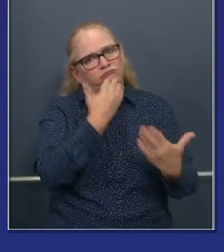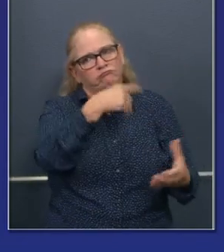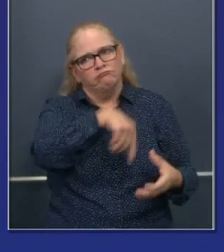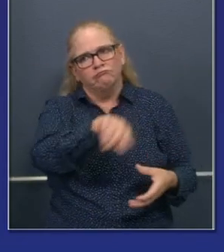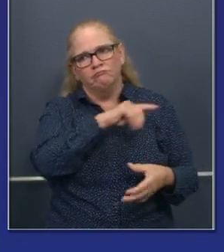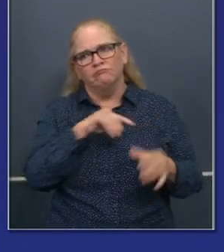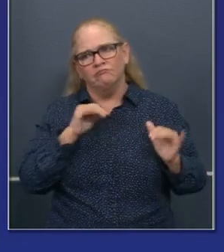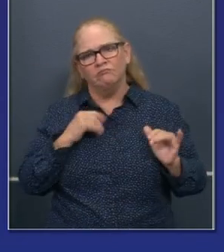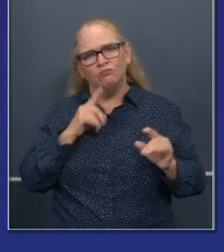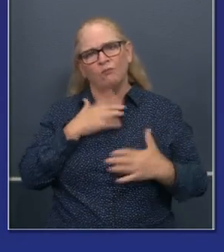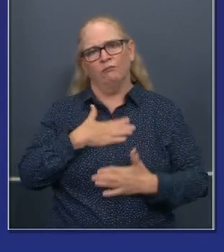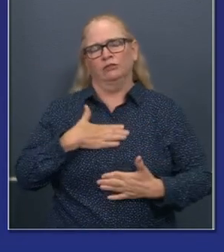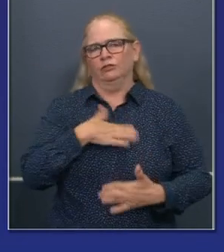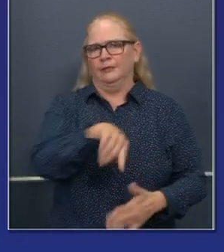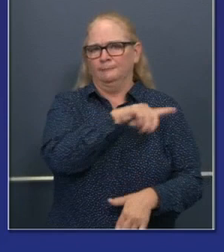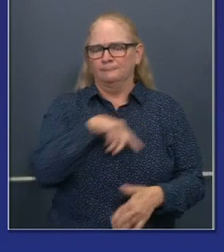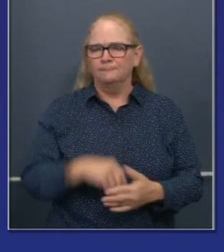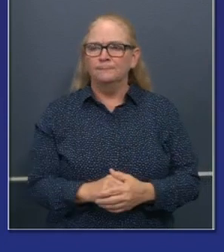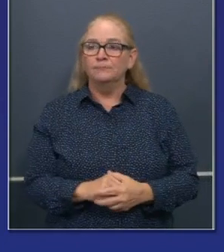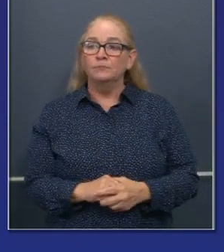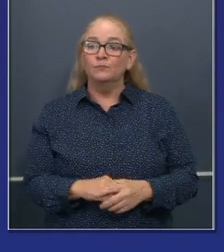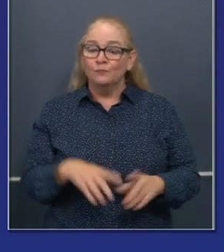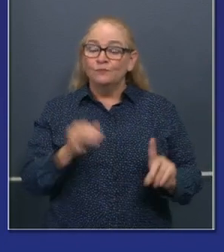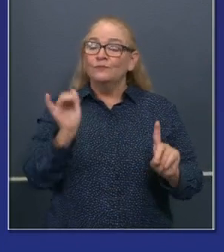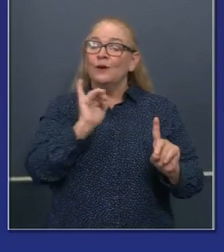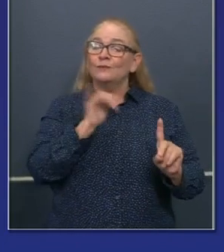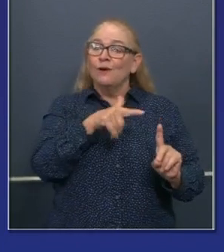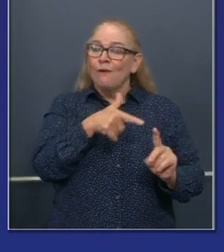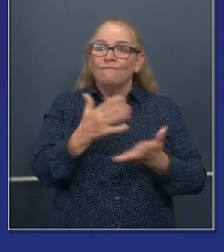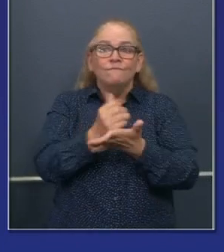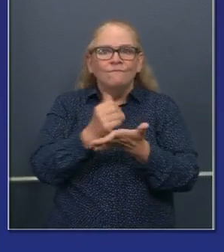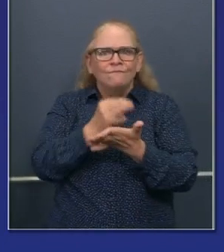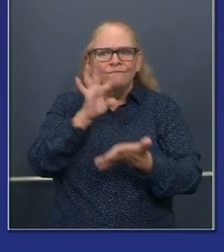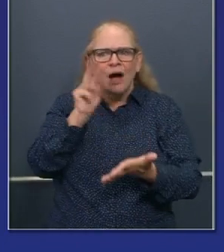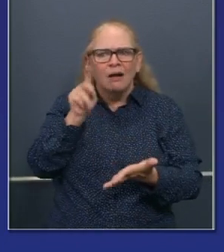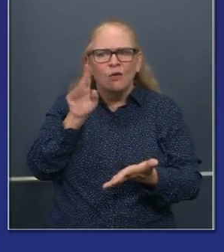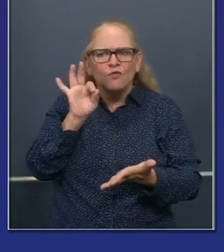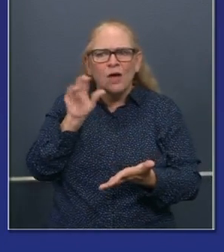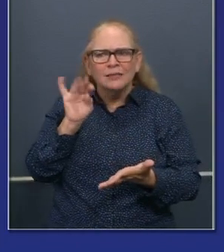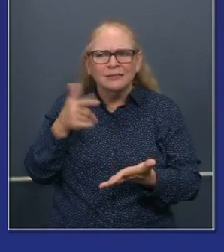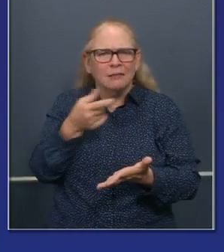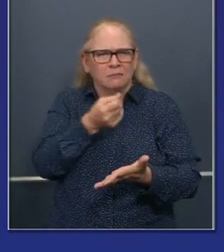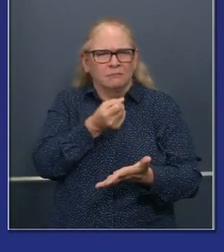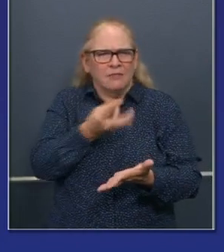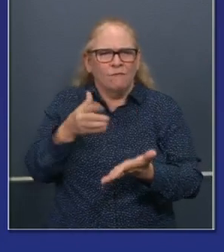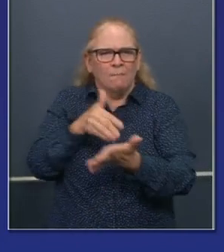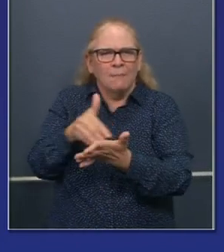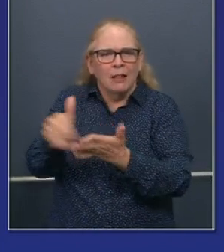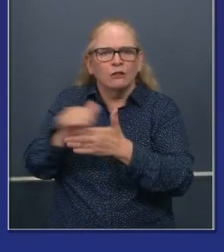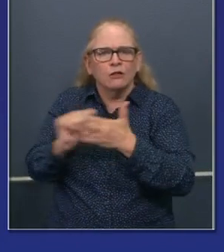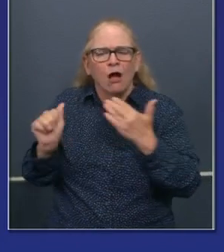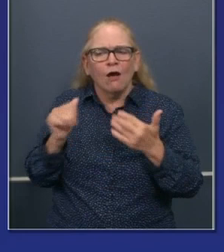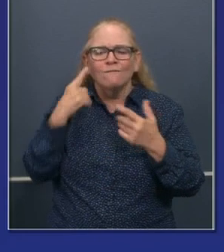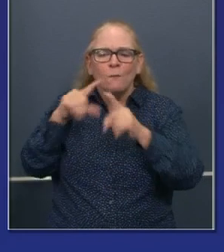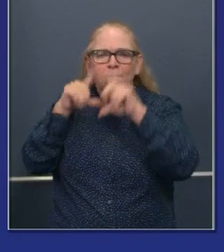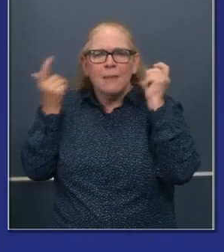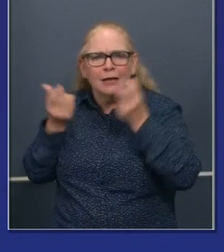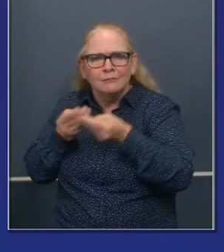of helping us raise tens of millions of dollars for our Wear a mask campaign, also providing PSA free